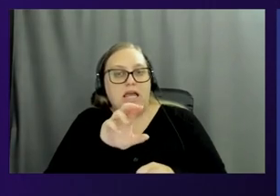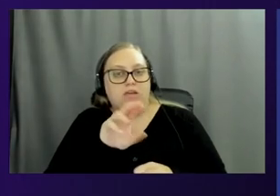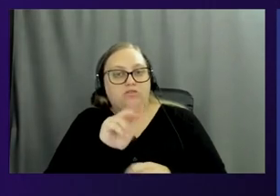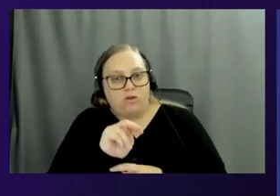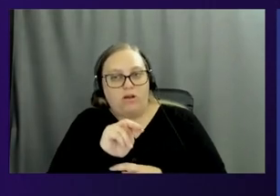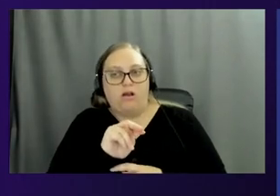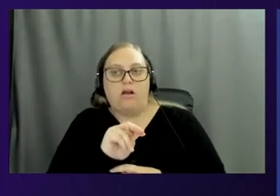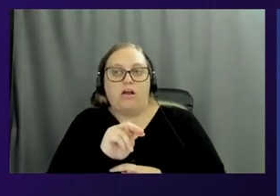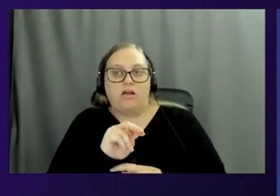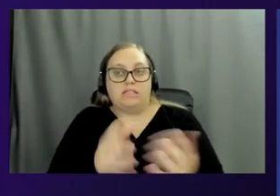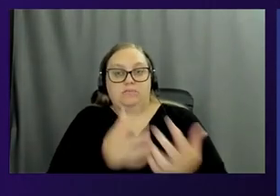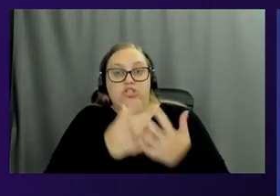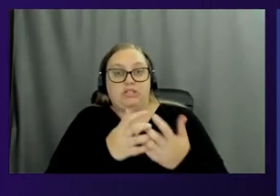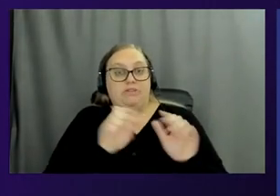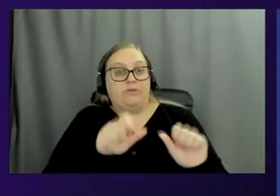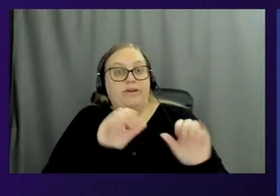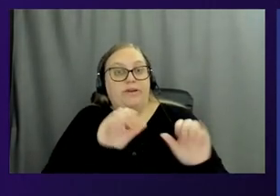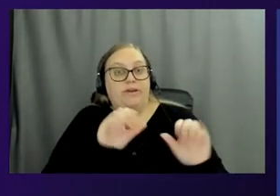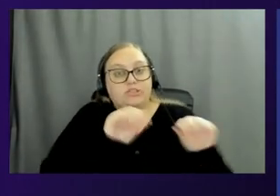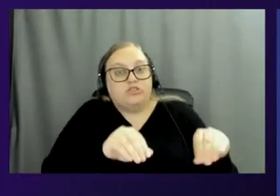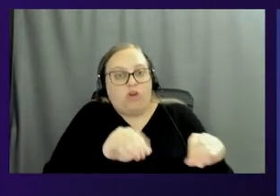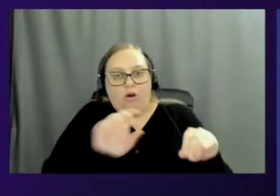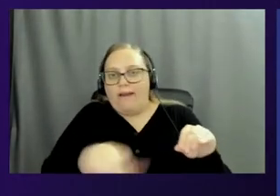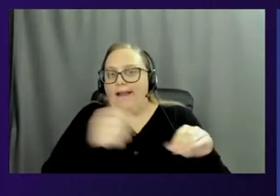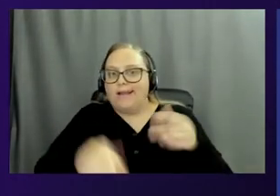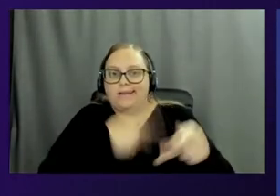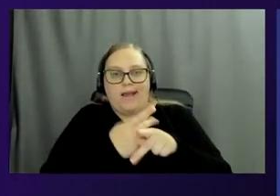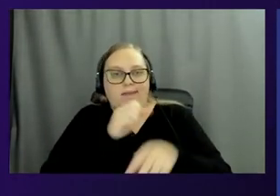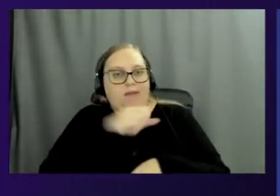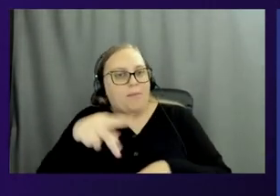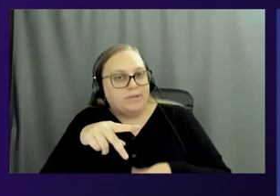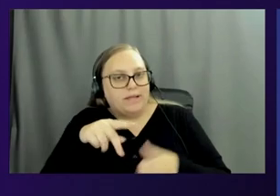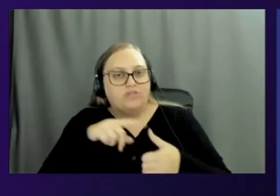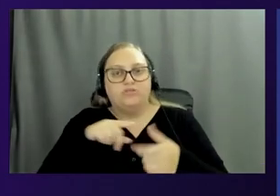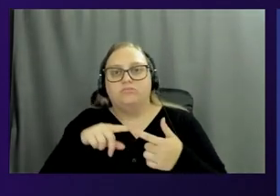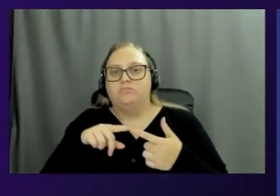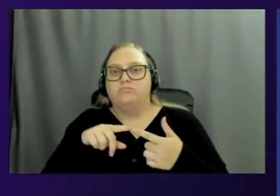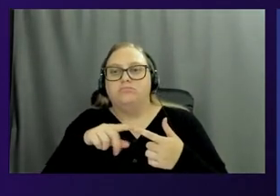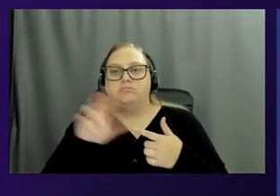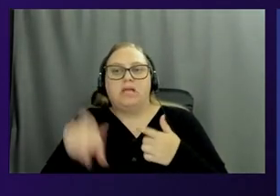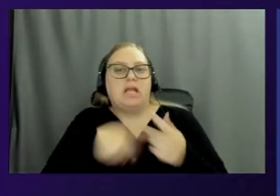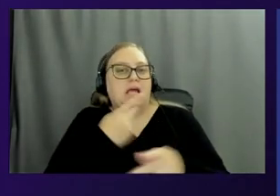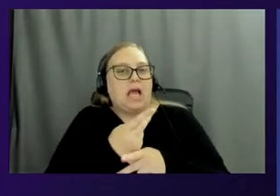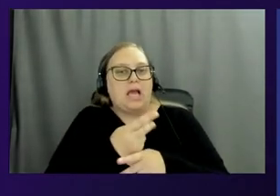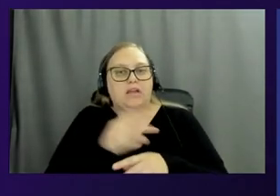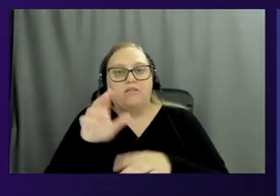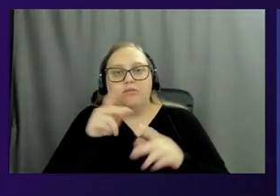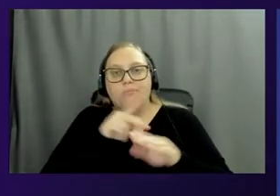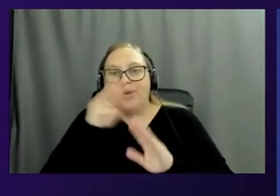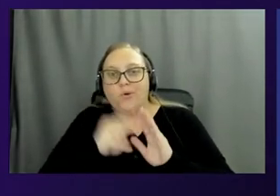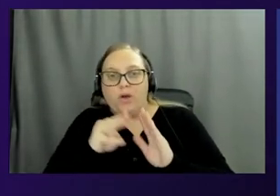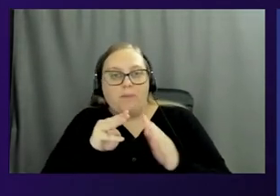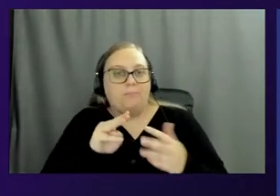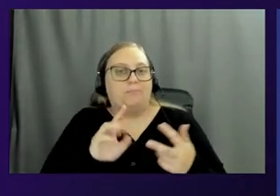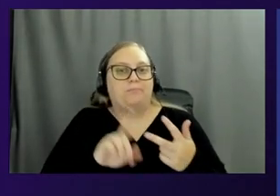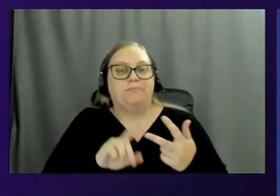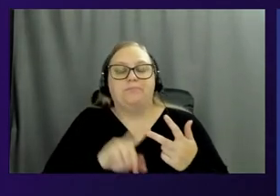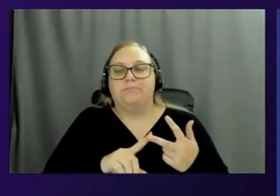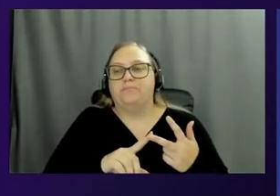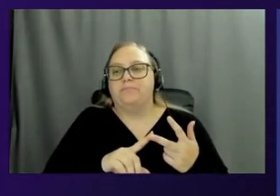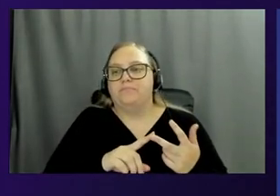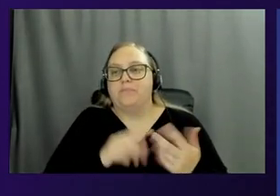virtual machine. You can install any type of application, use any type of programming language and on the